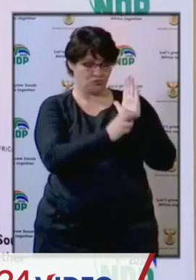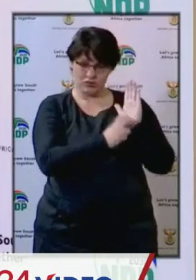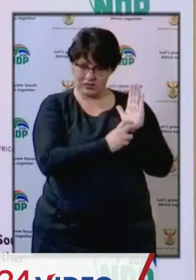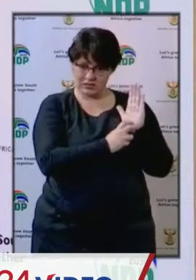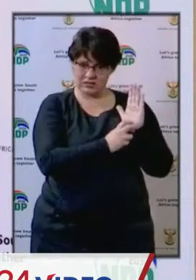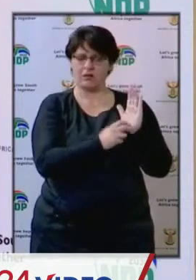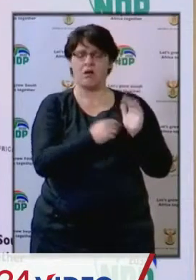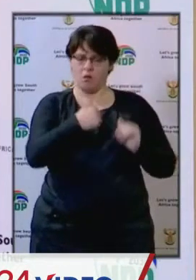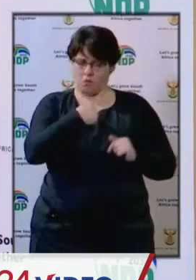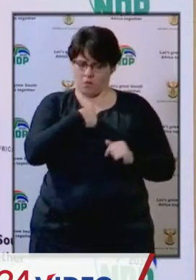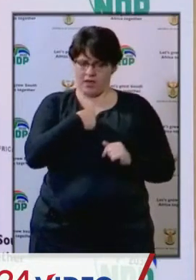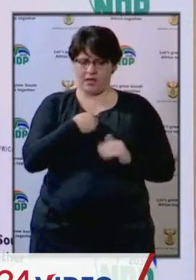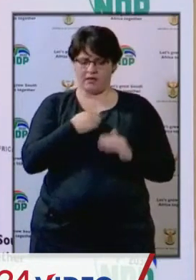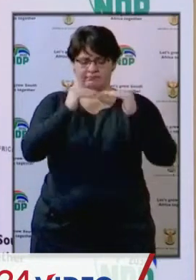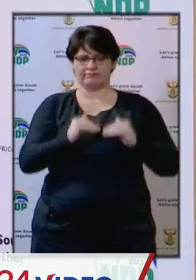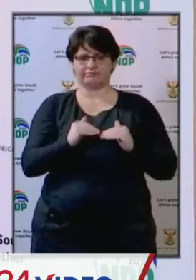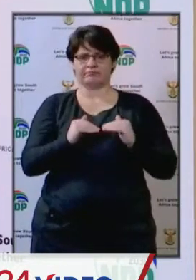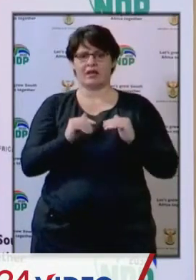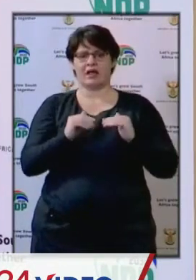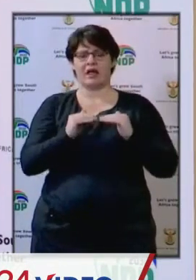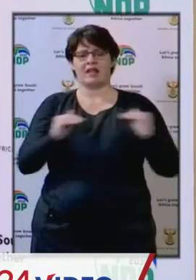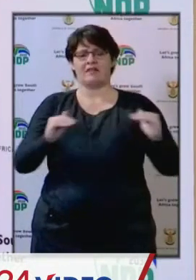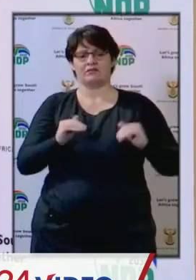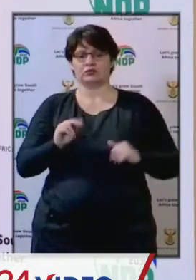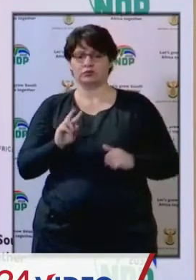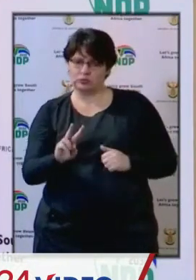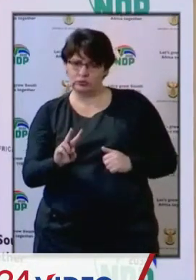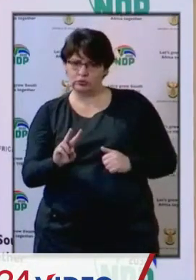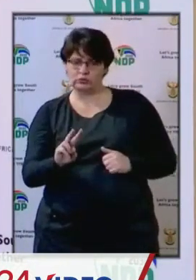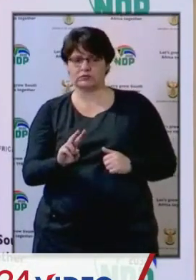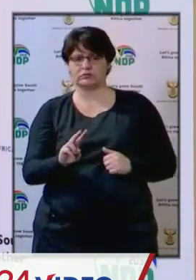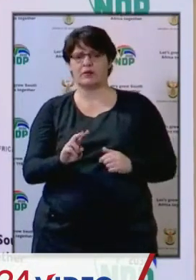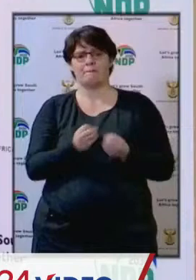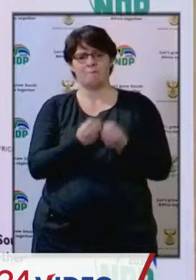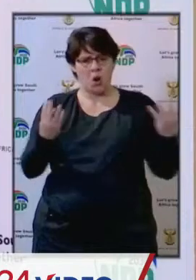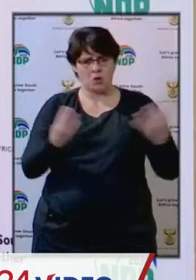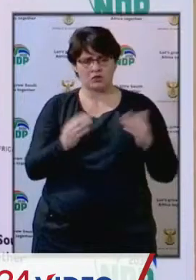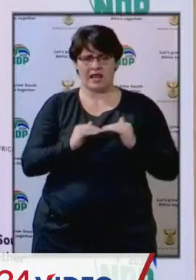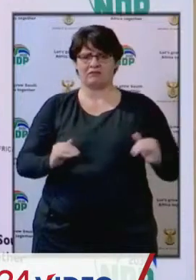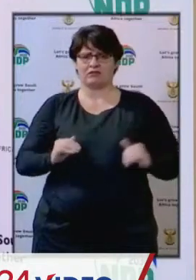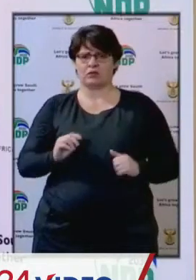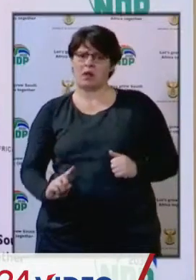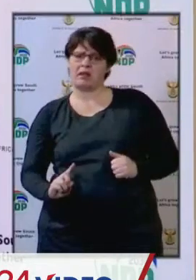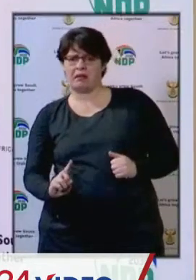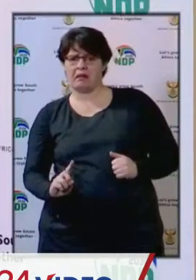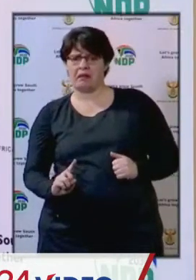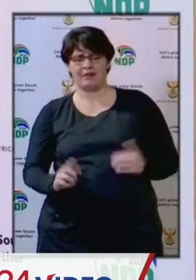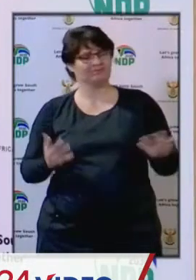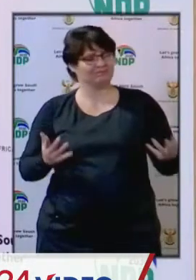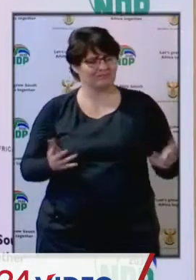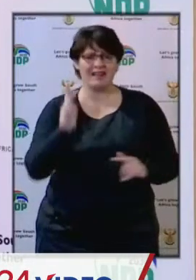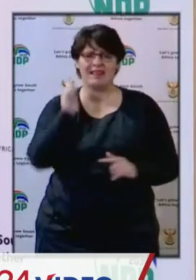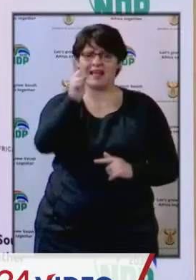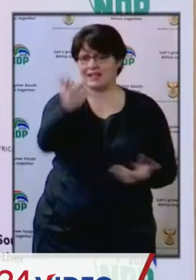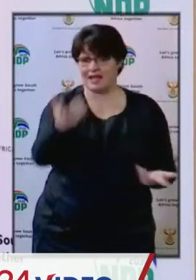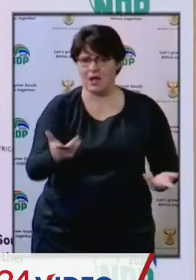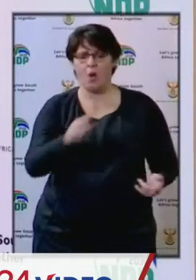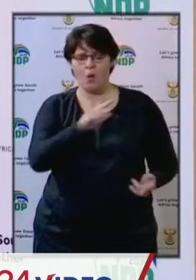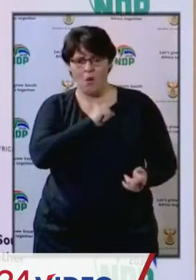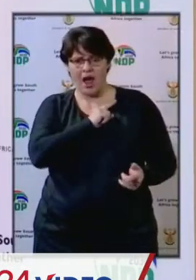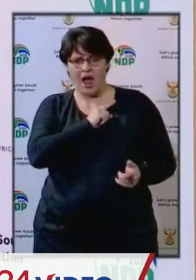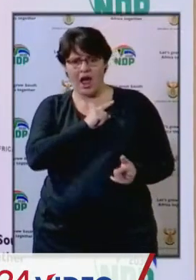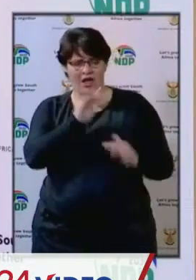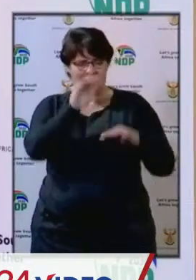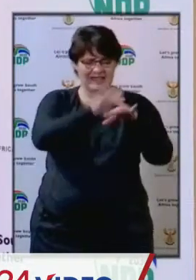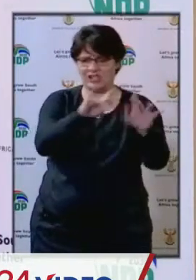placed at level two and largely at level one. This is because our sector is largely interactive and hence